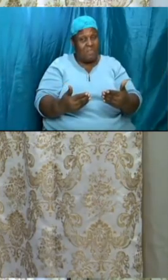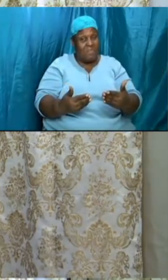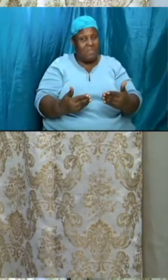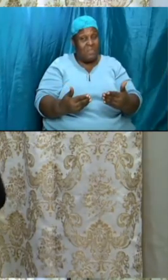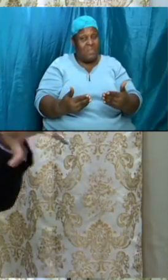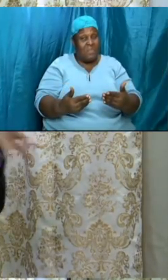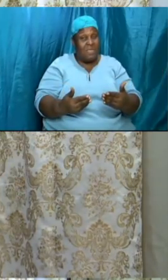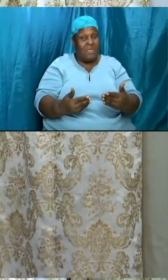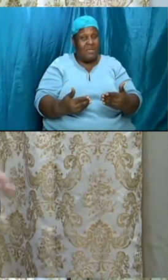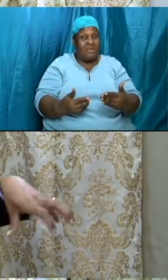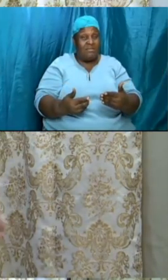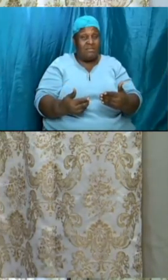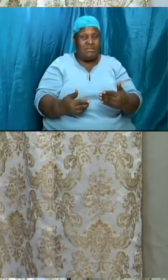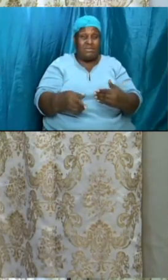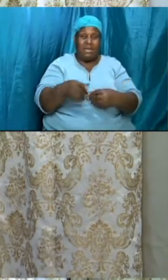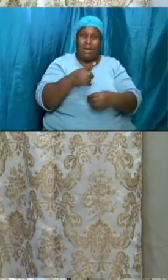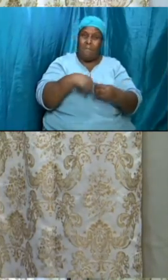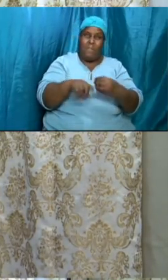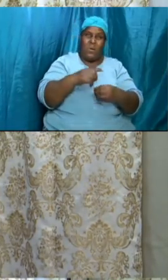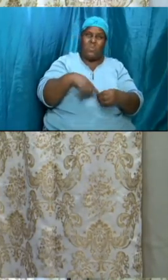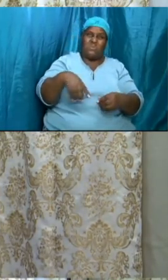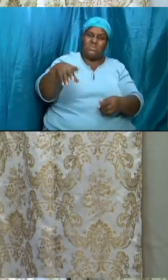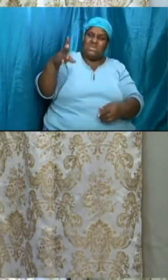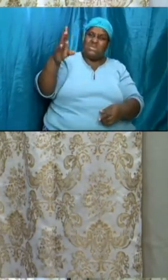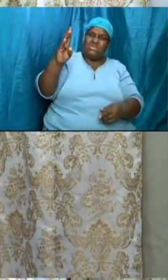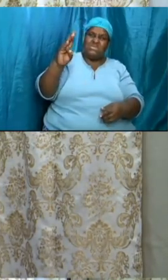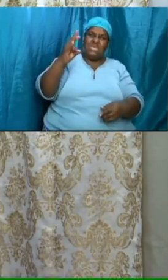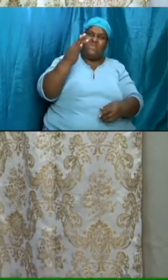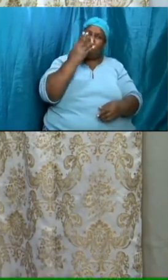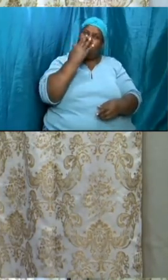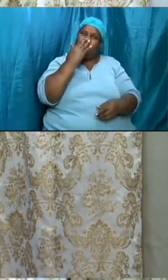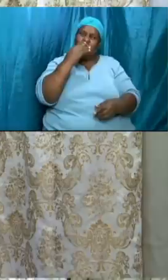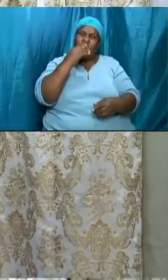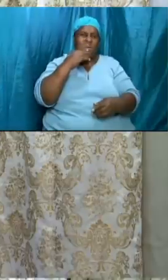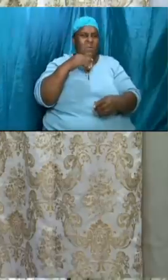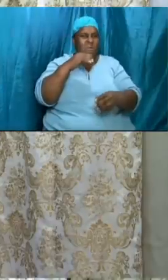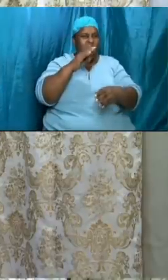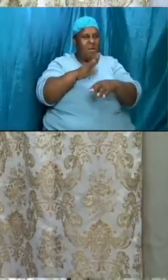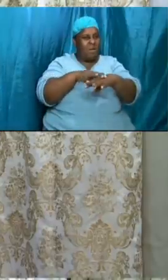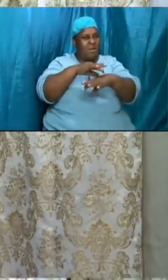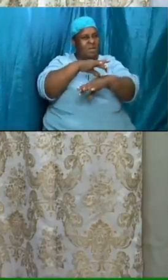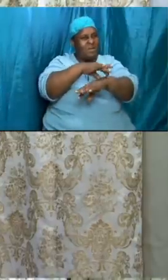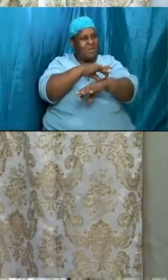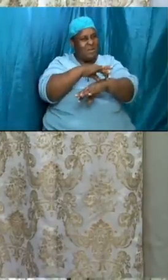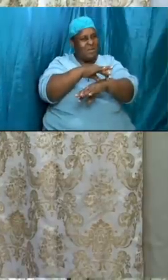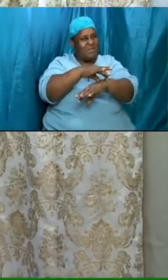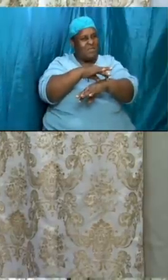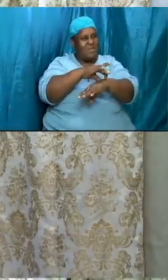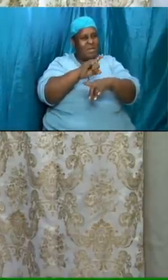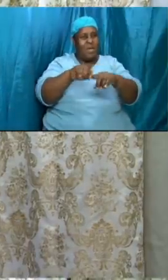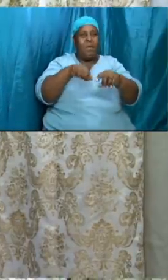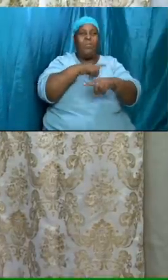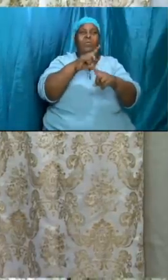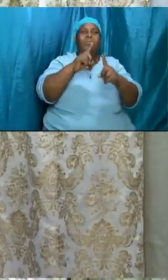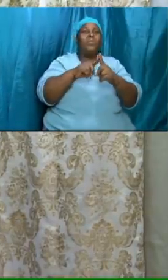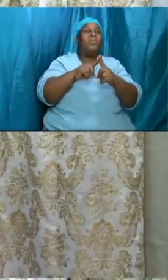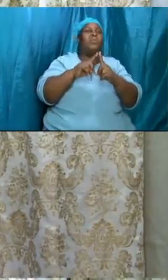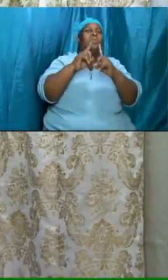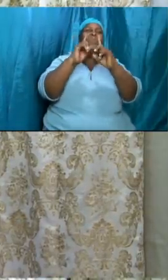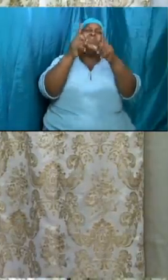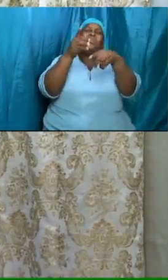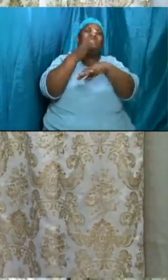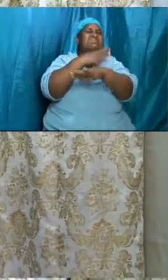them together to get all the different colors colors that we now have but when we get to heaven color beauty